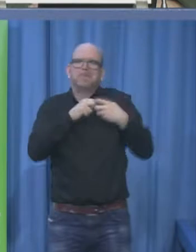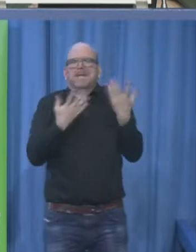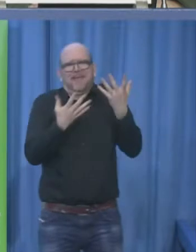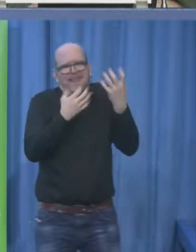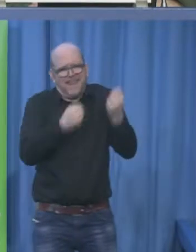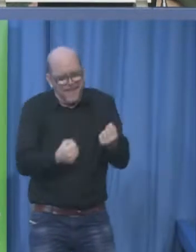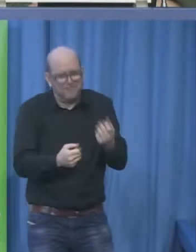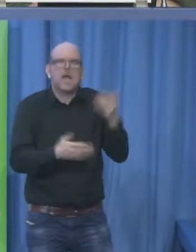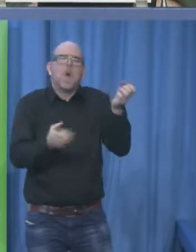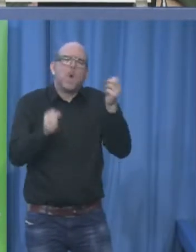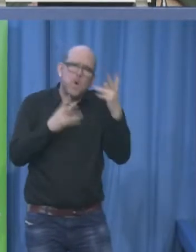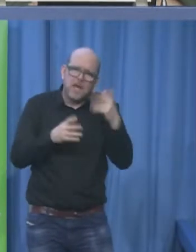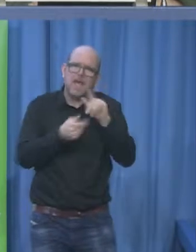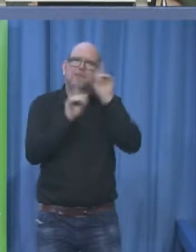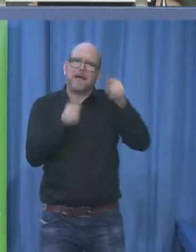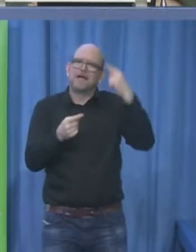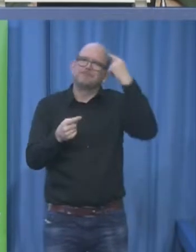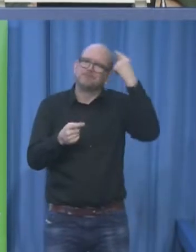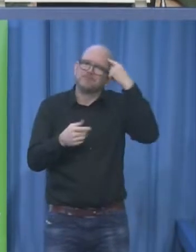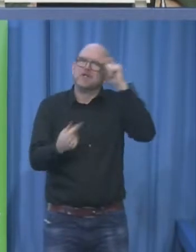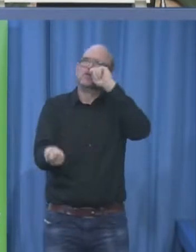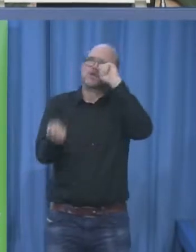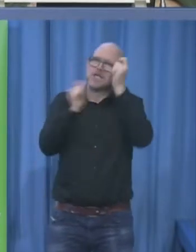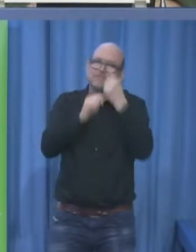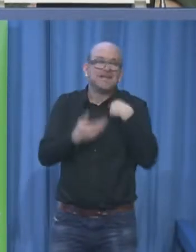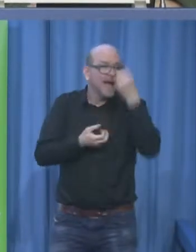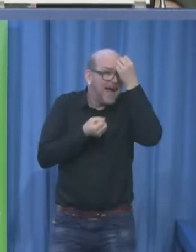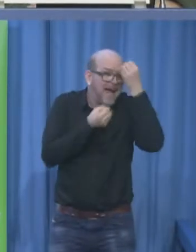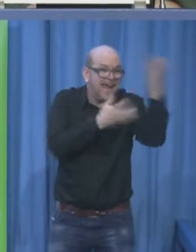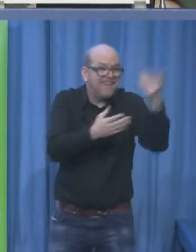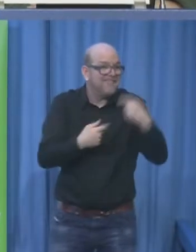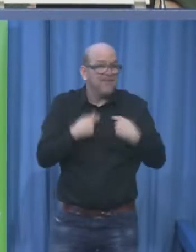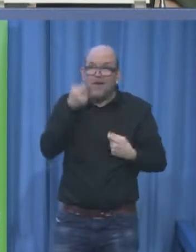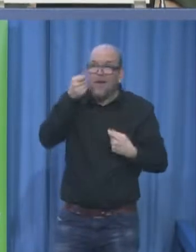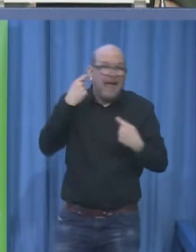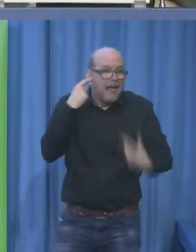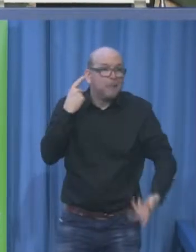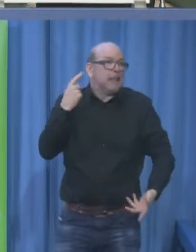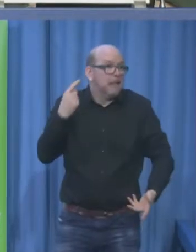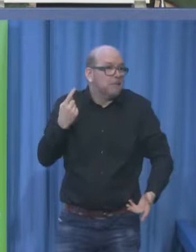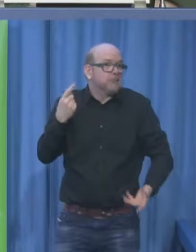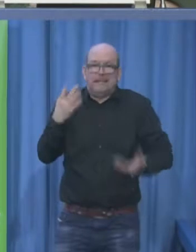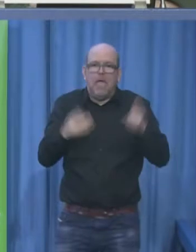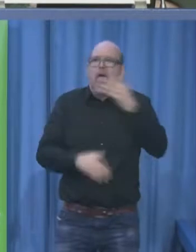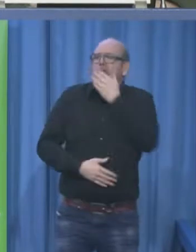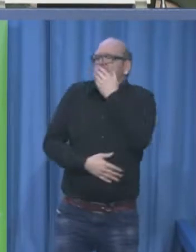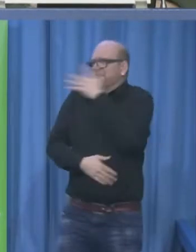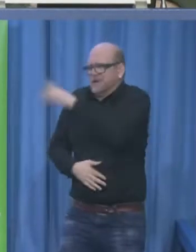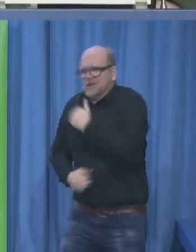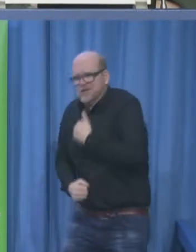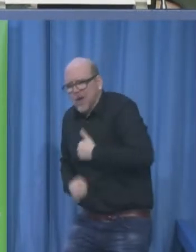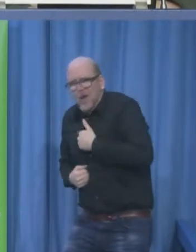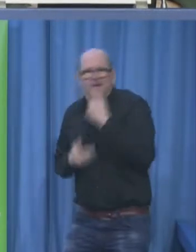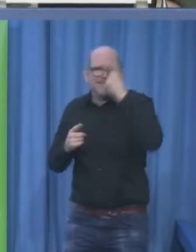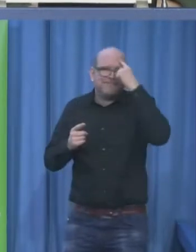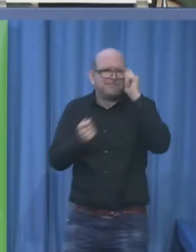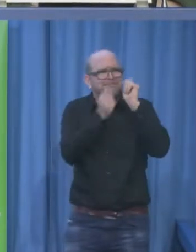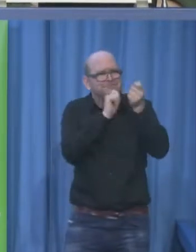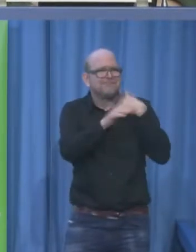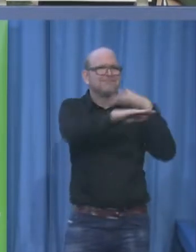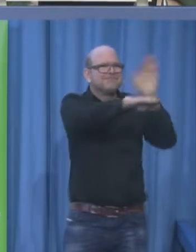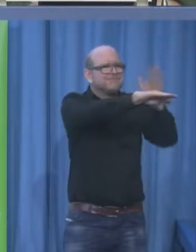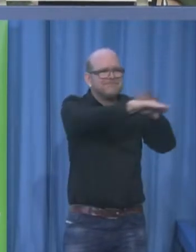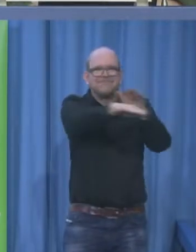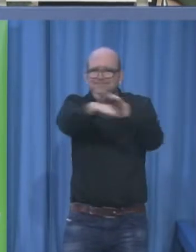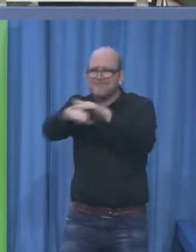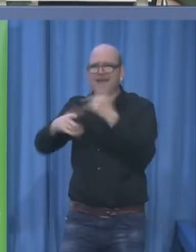disability confident maybe we should start to up our game next we're going to show you an advertisement that resulted from